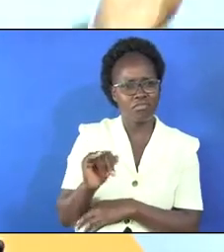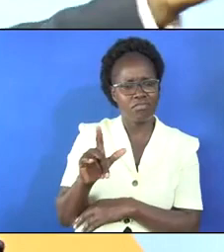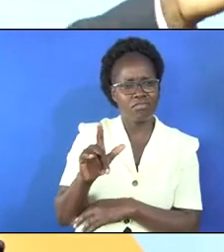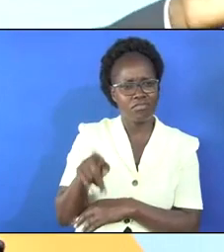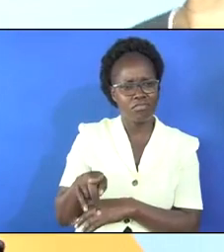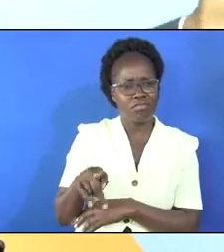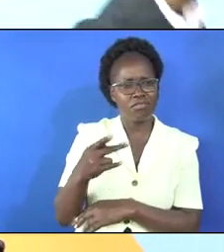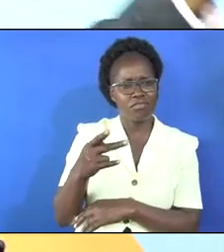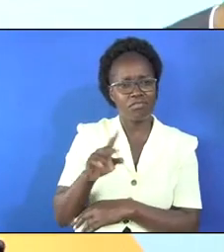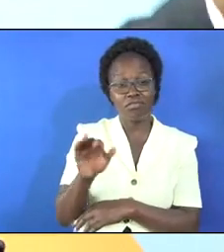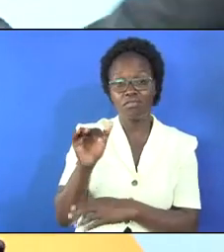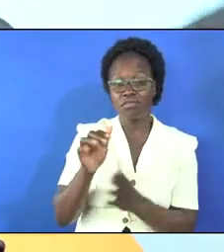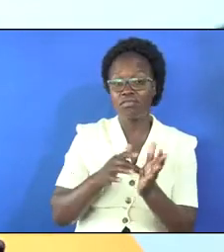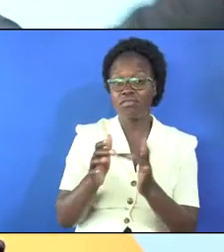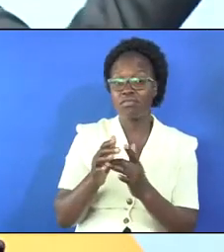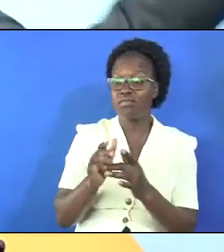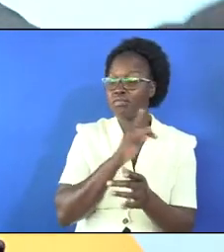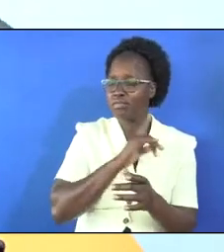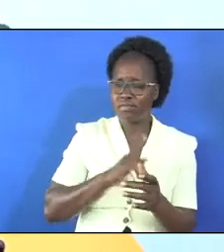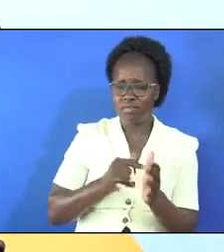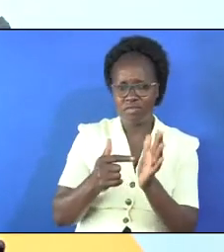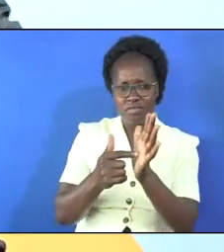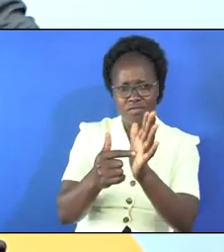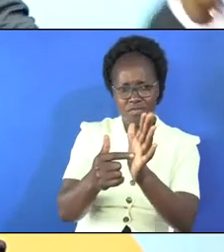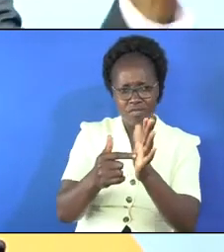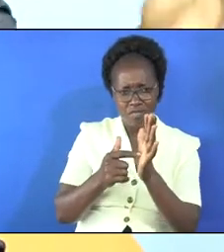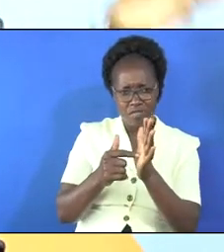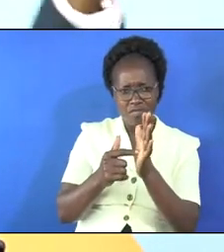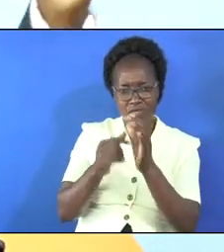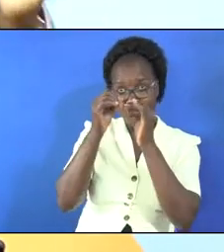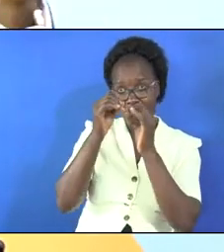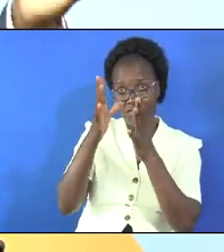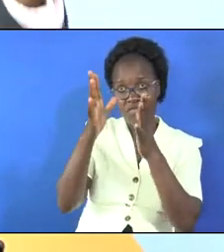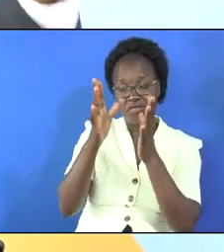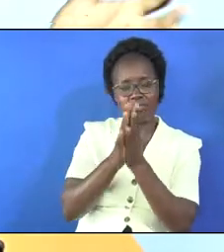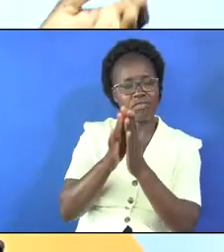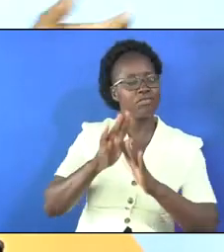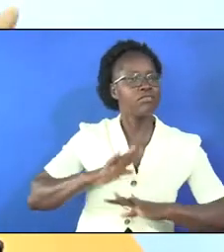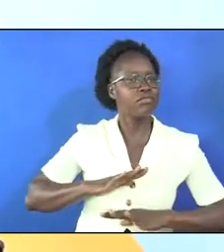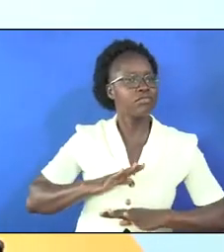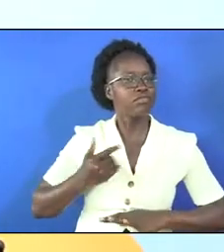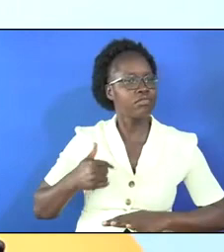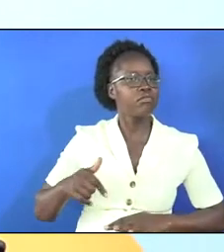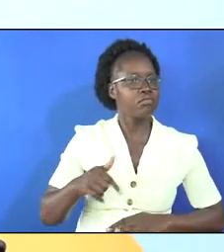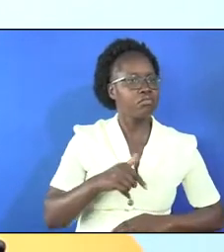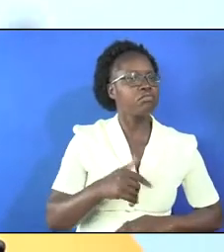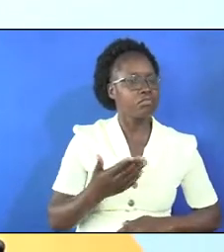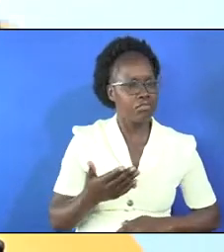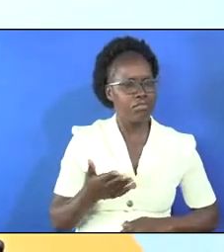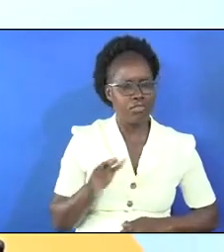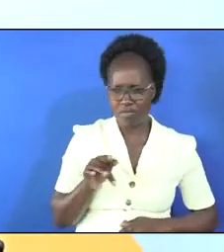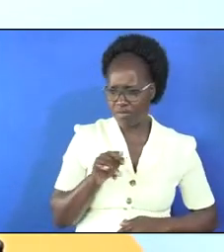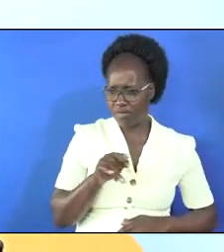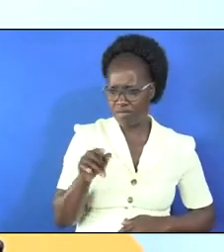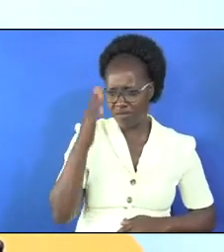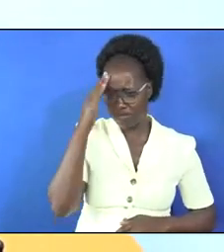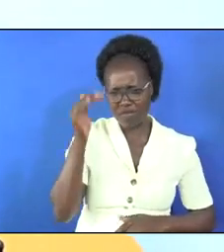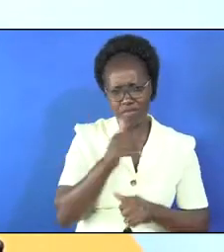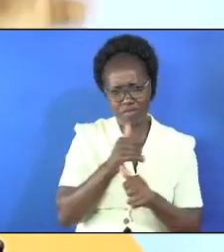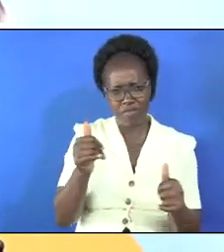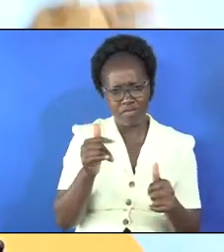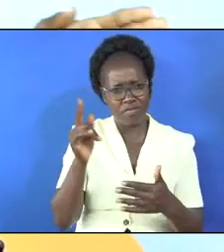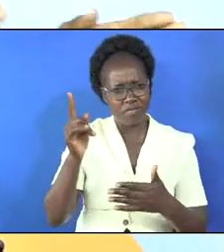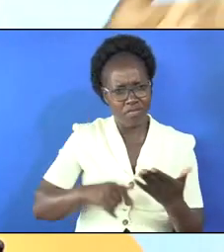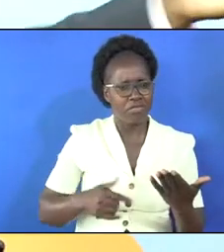to him lord show us the father and that will be enough for us these women knew very well